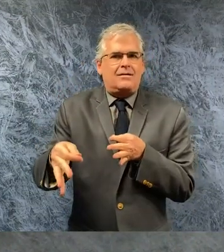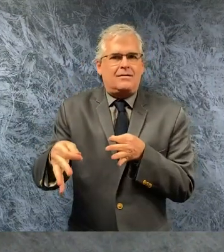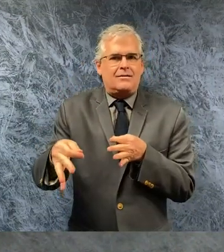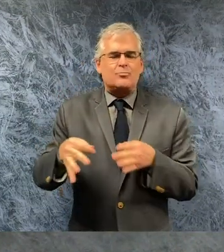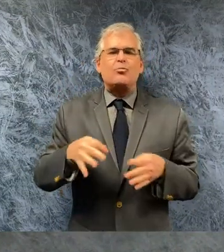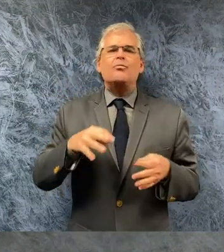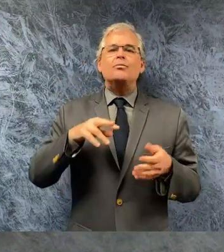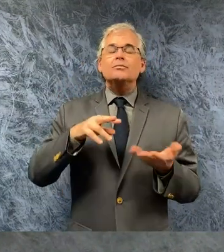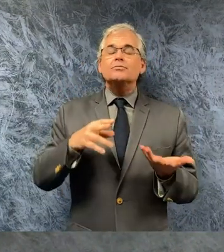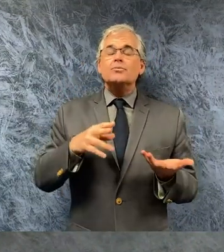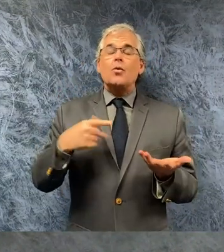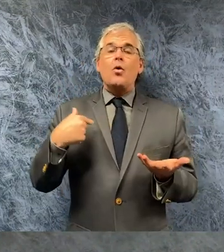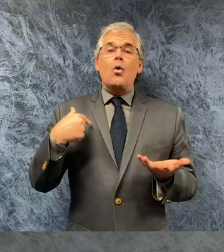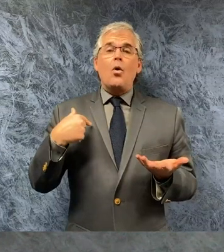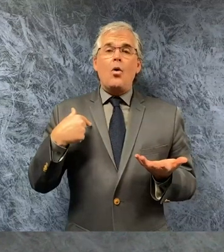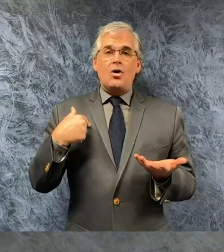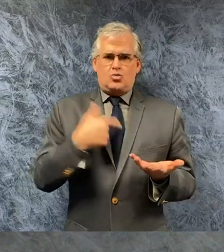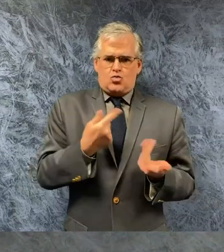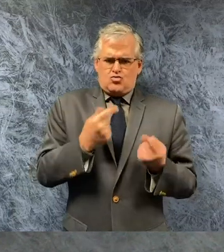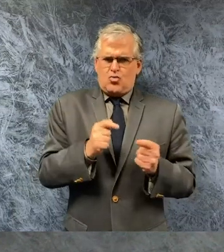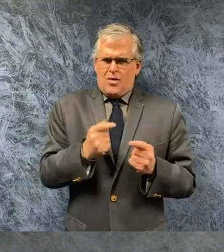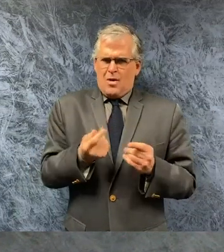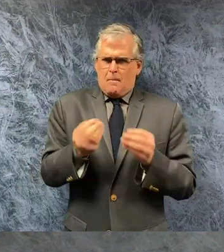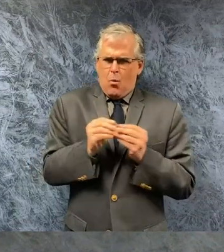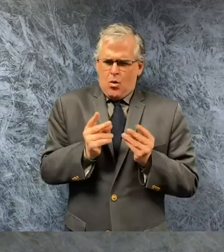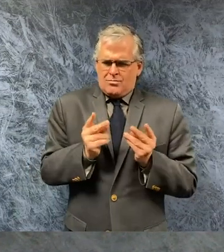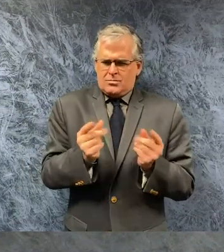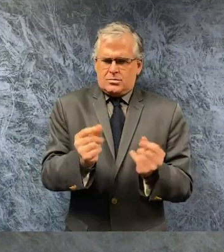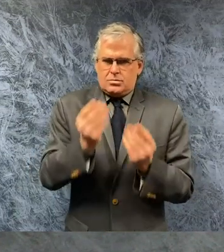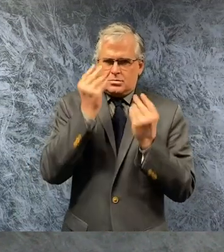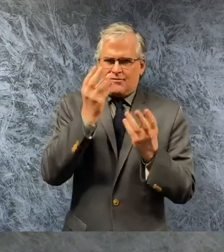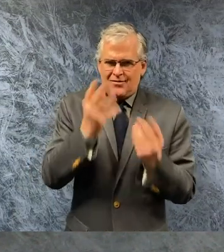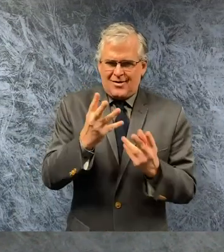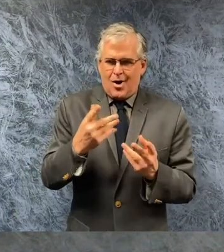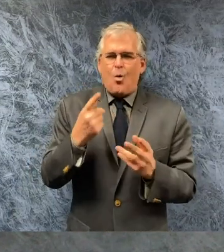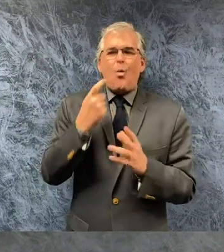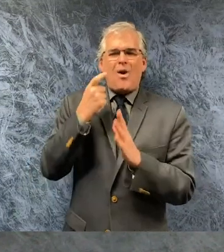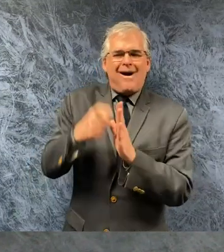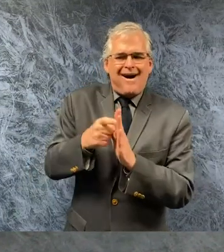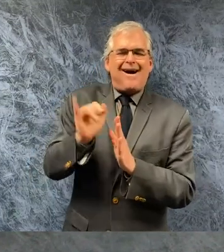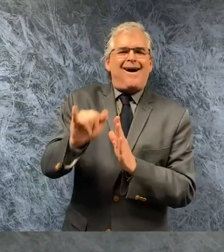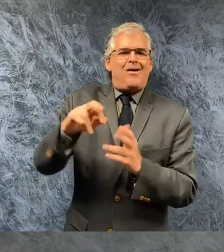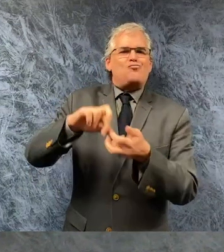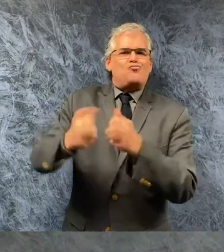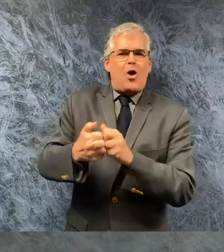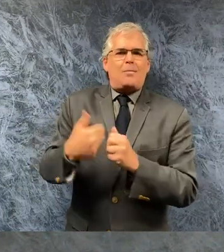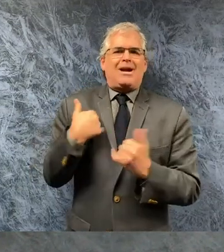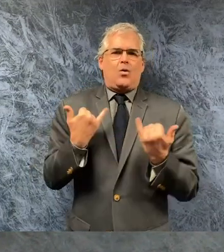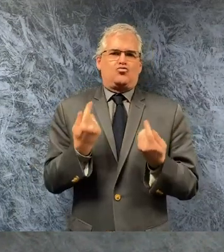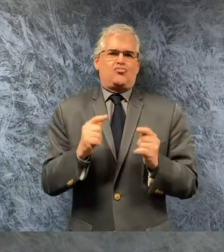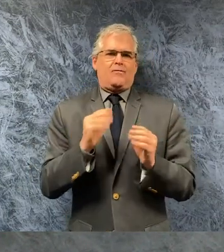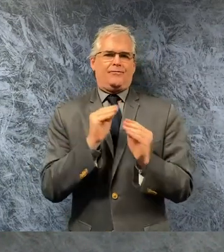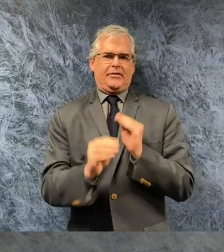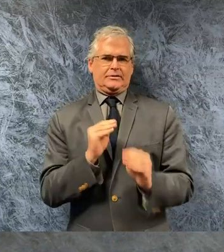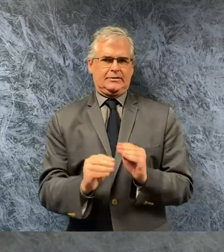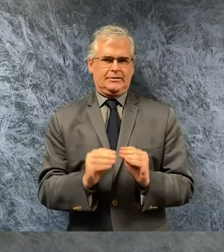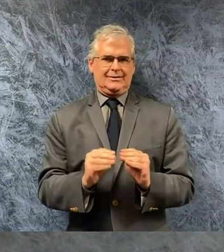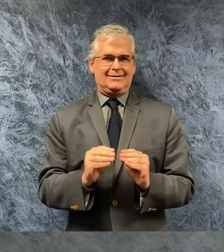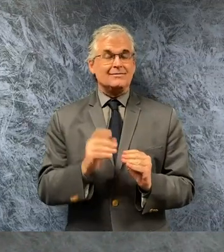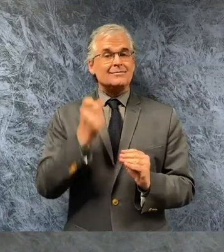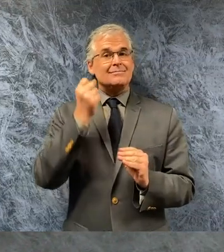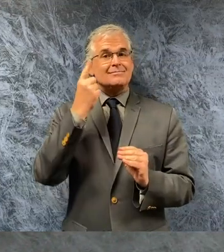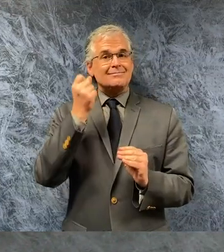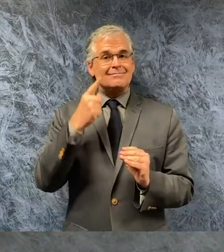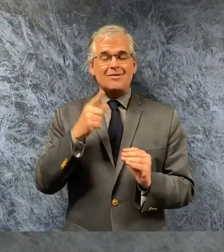increase through this crisis we've identified it here and are fixing it in order to do so will require the full cooperation from all